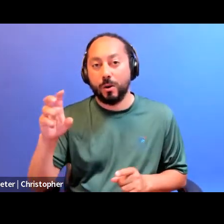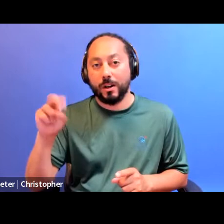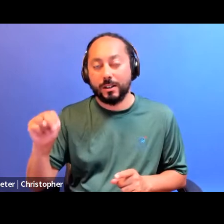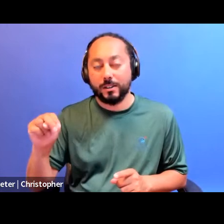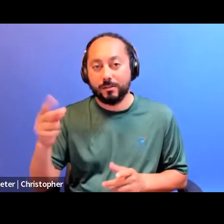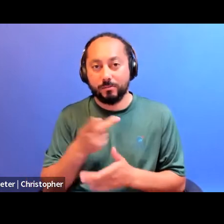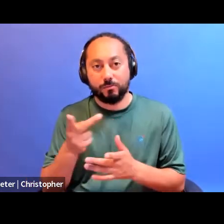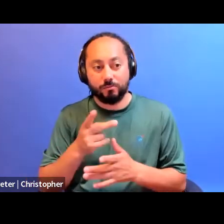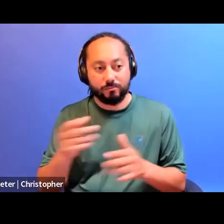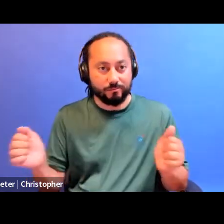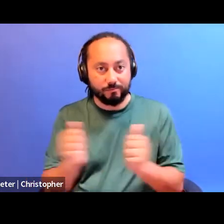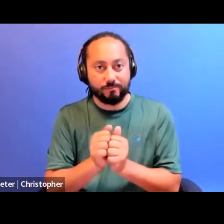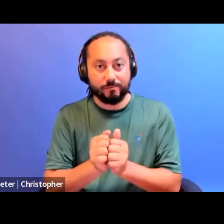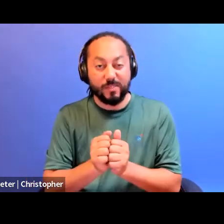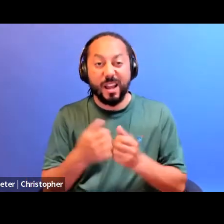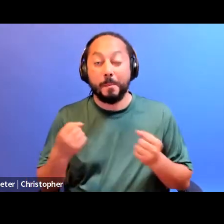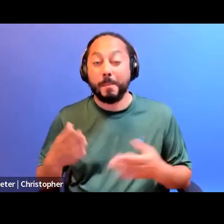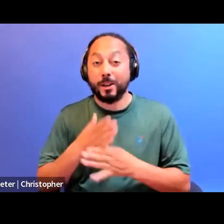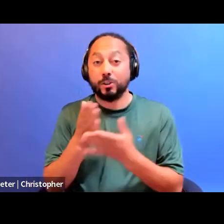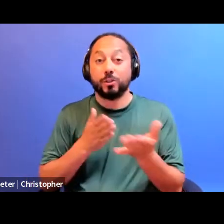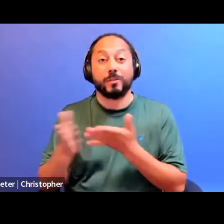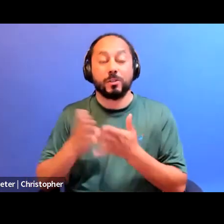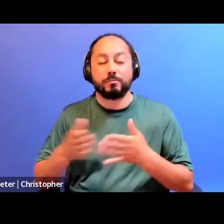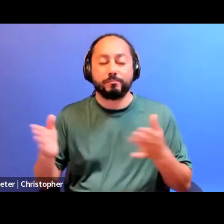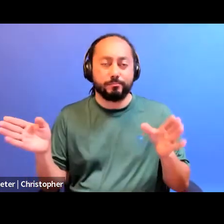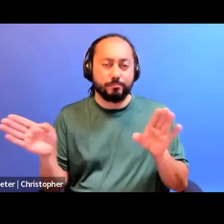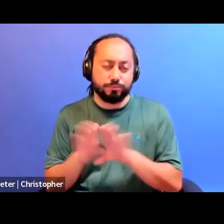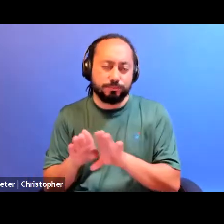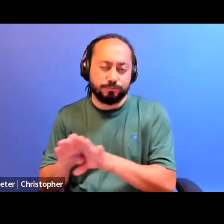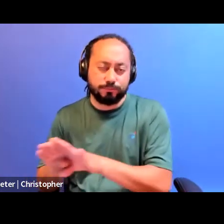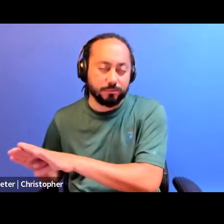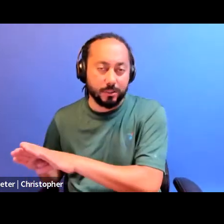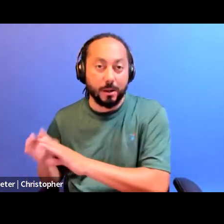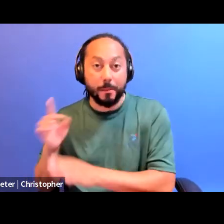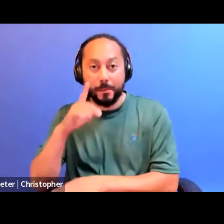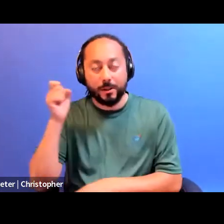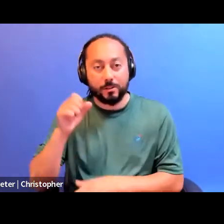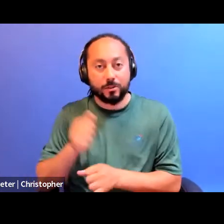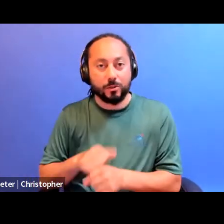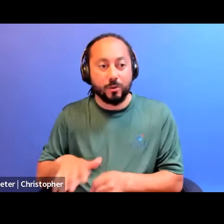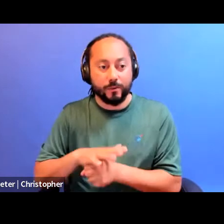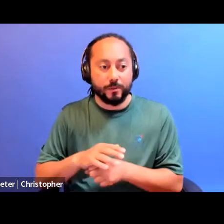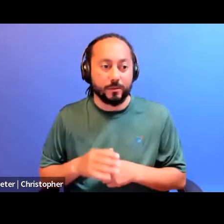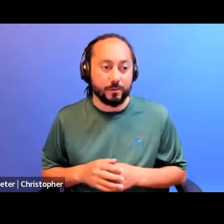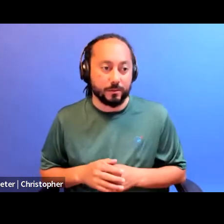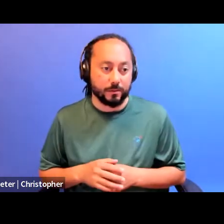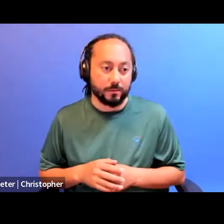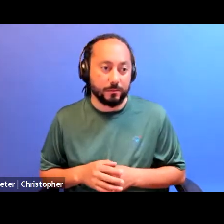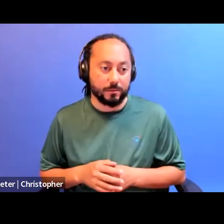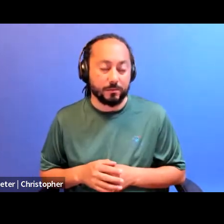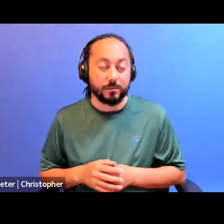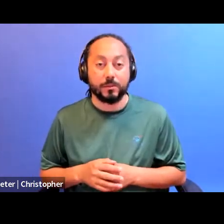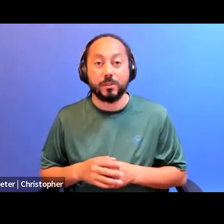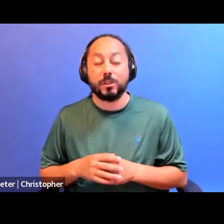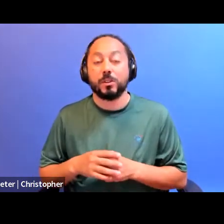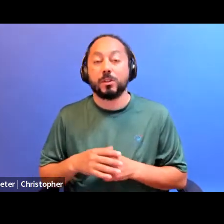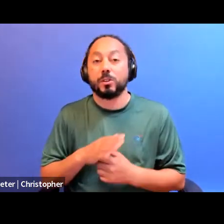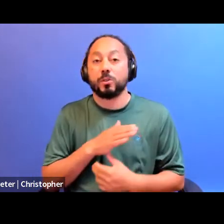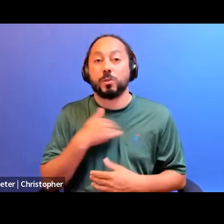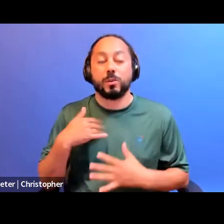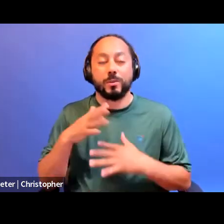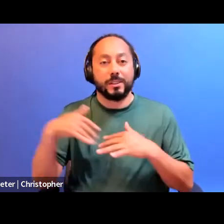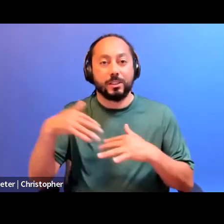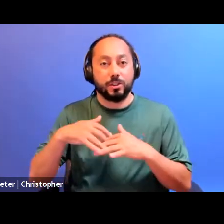were rapidly shutting down amidst COVID-19 pandemic, the Toronto Indigenous harm reduction began